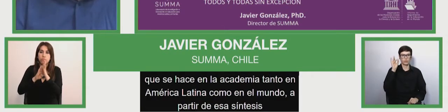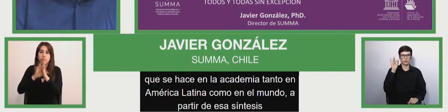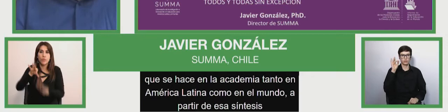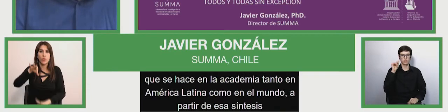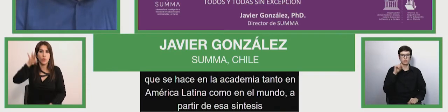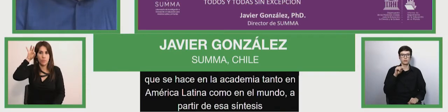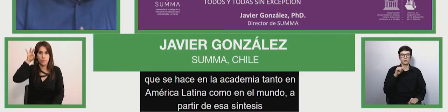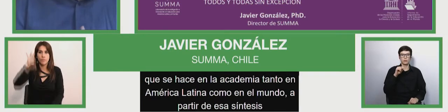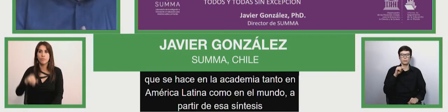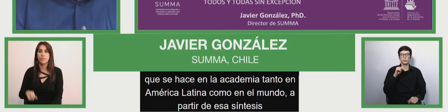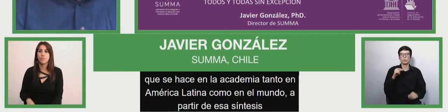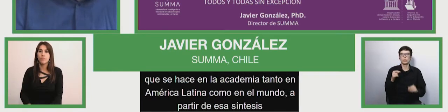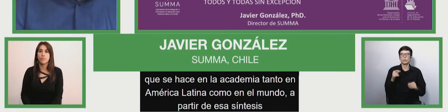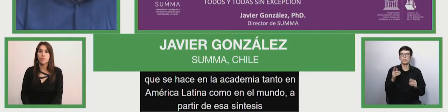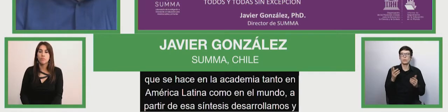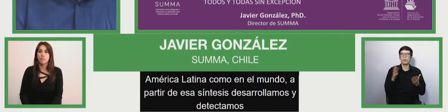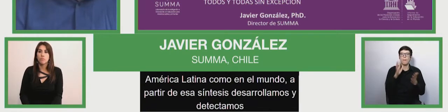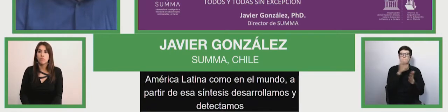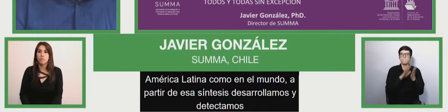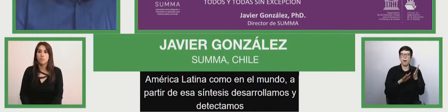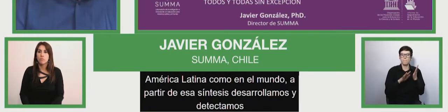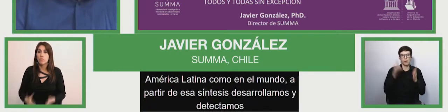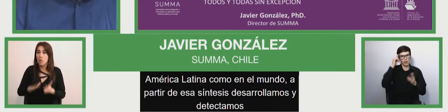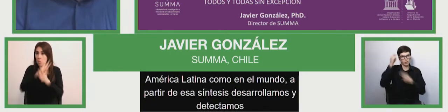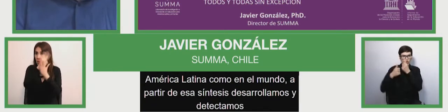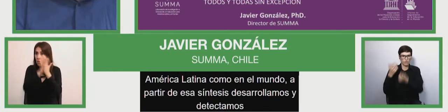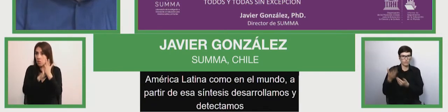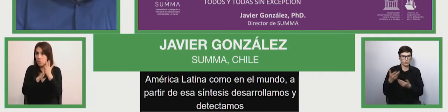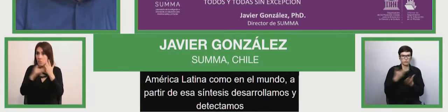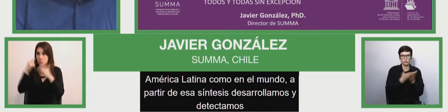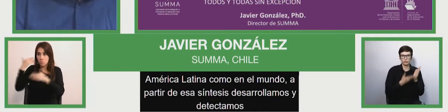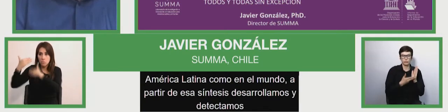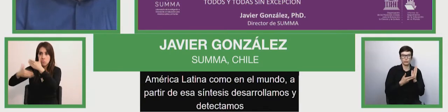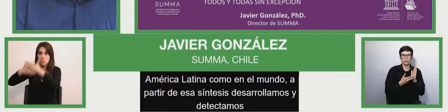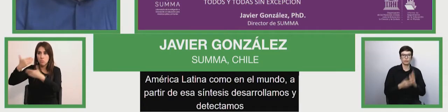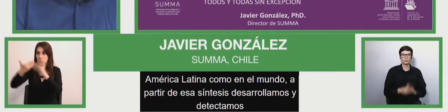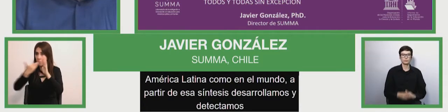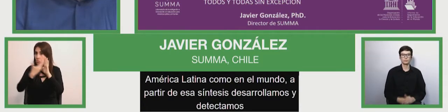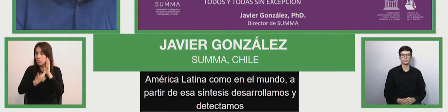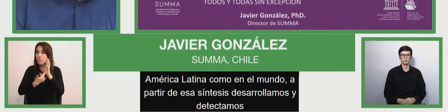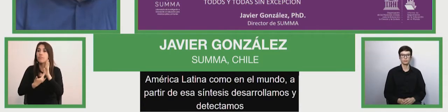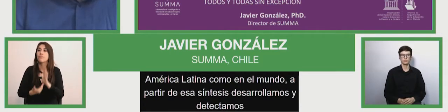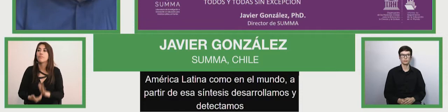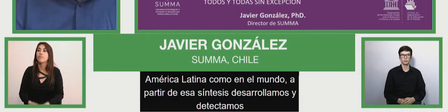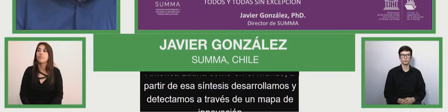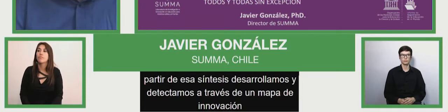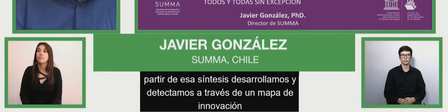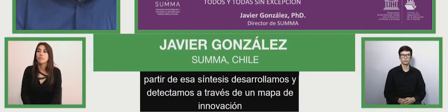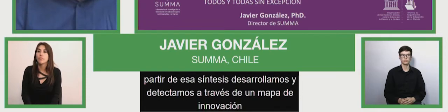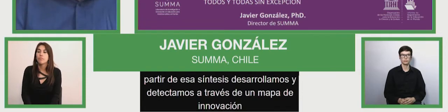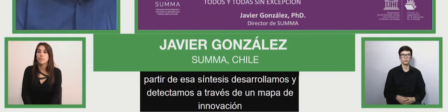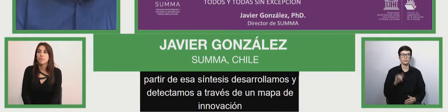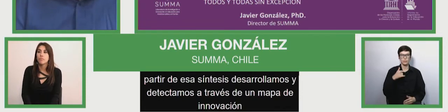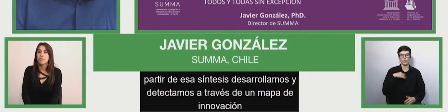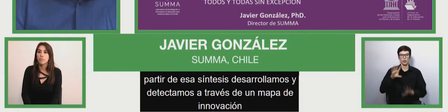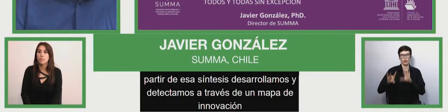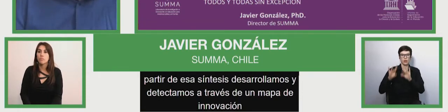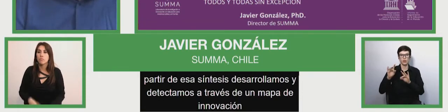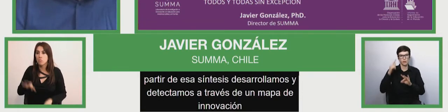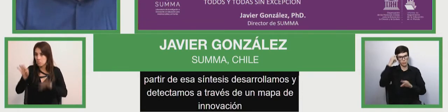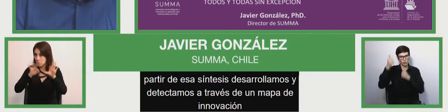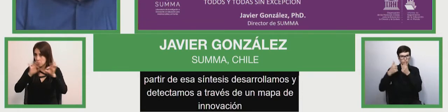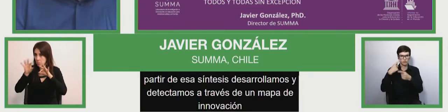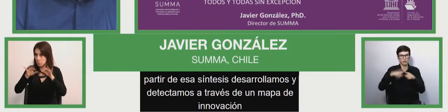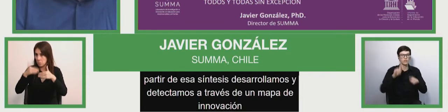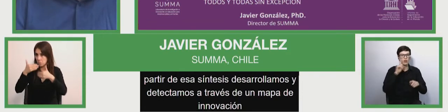We select those initiatives that seem to have a greater impact on the different topics relevant and